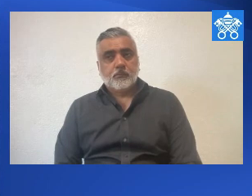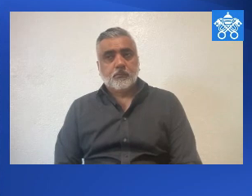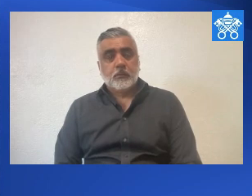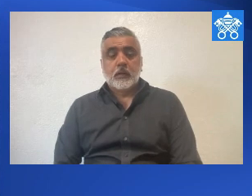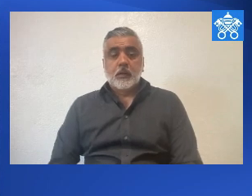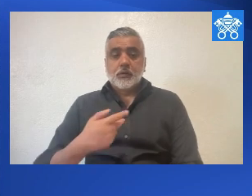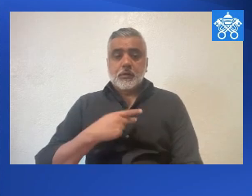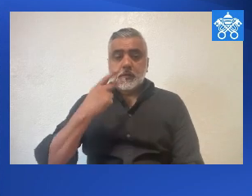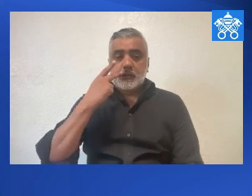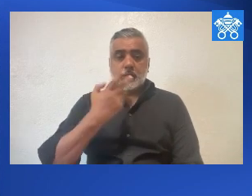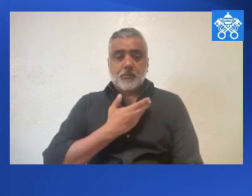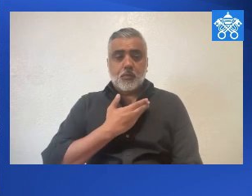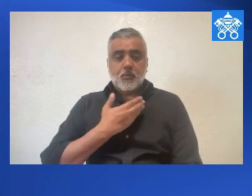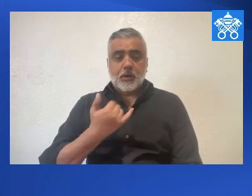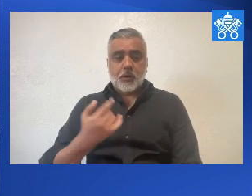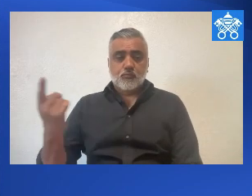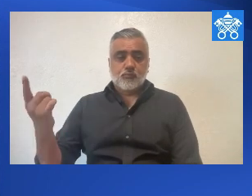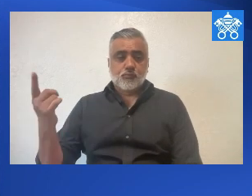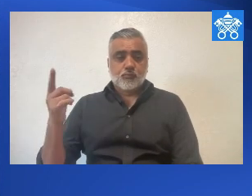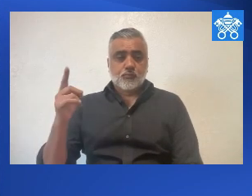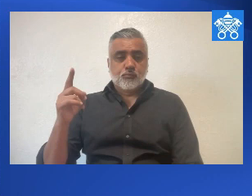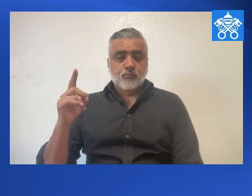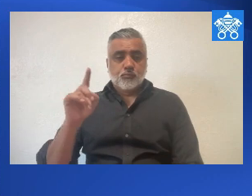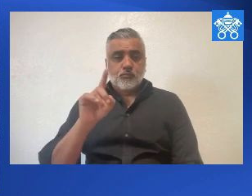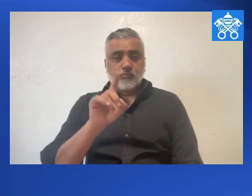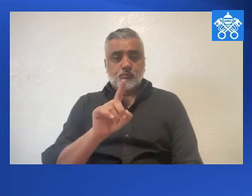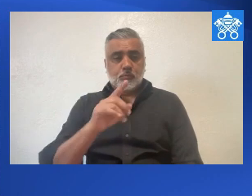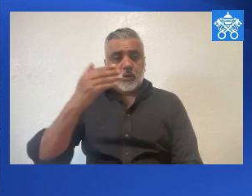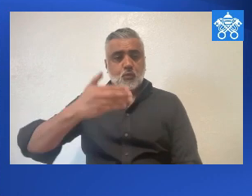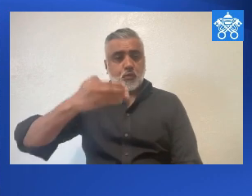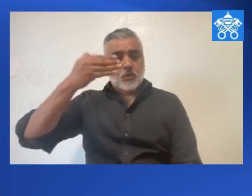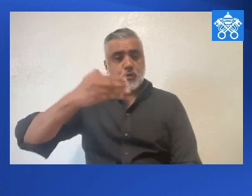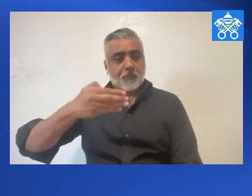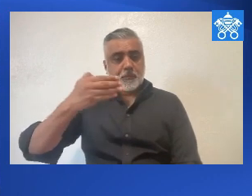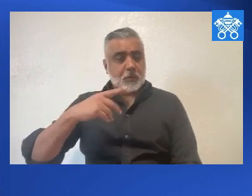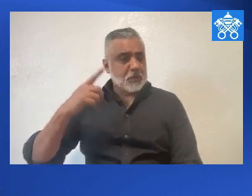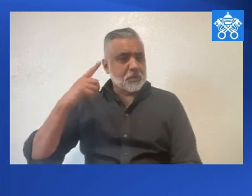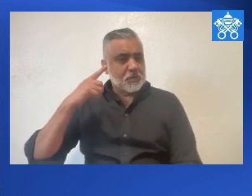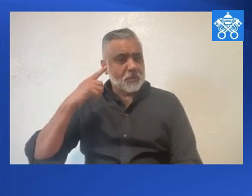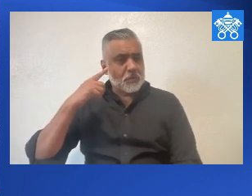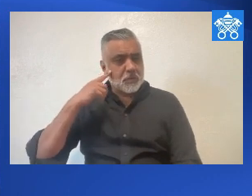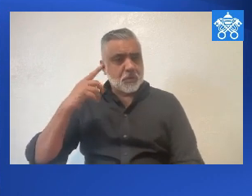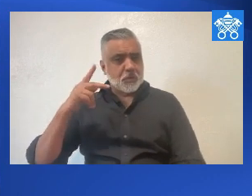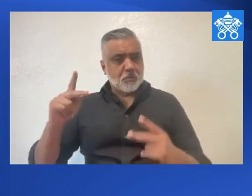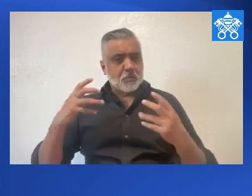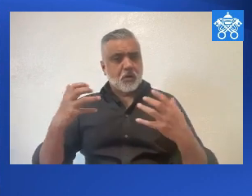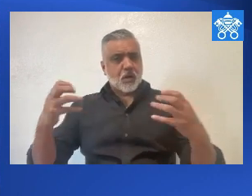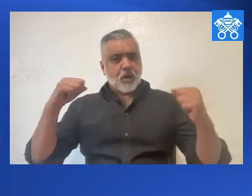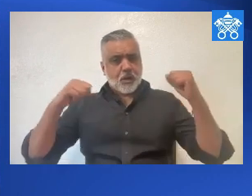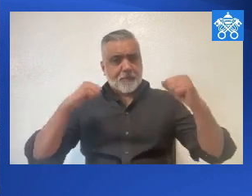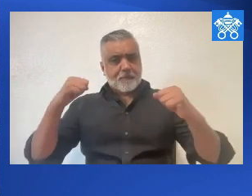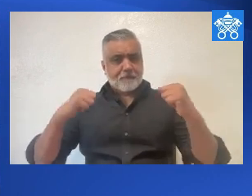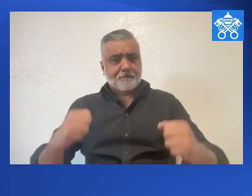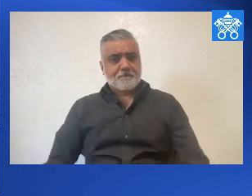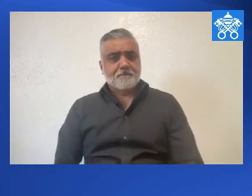following the Angelus. Here he is coming right now. For those of our radio listeners, he is arriving at the window. And you can hear the